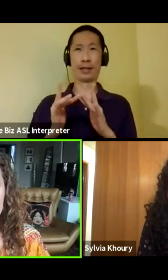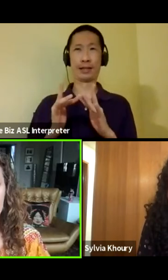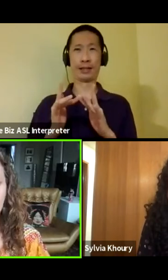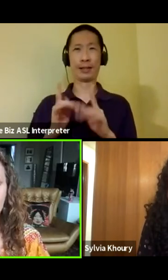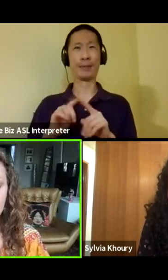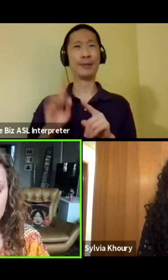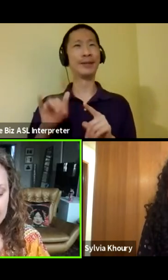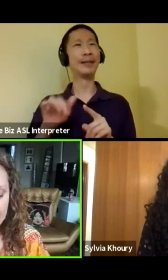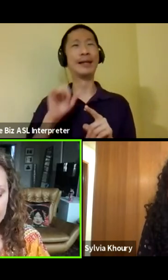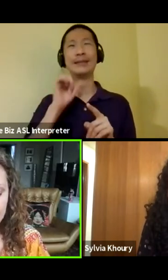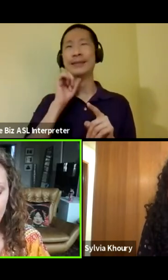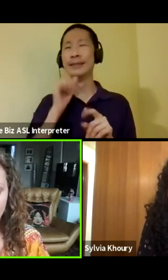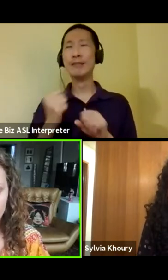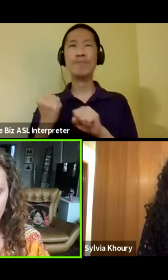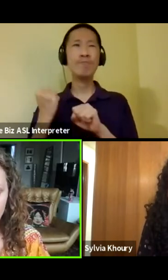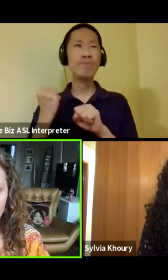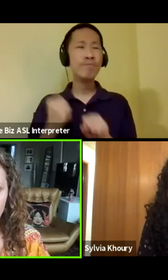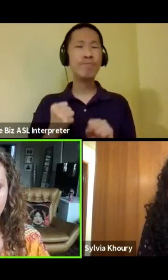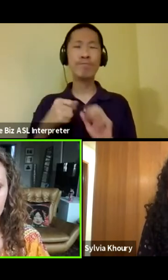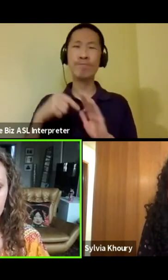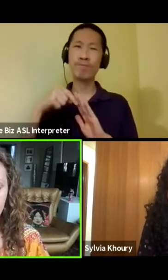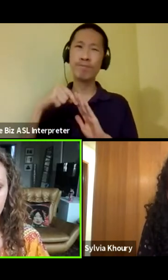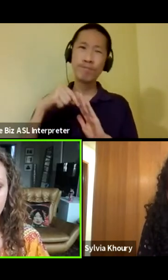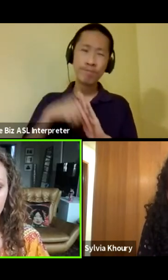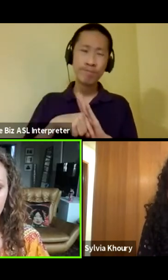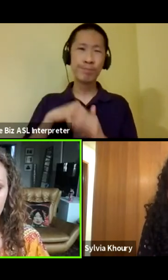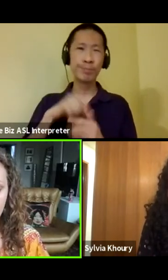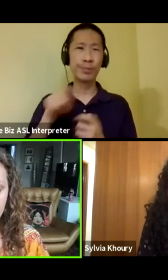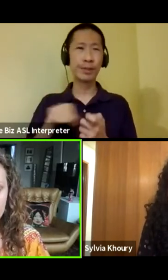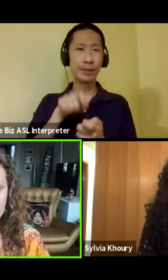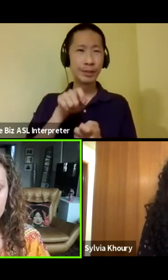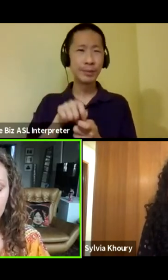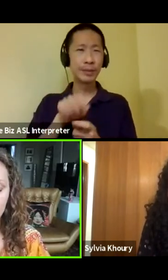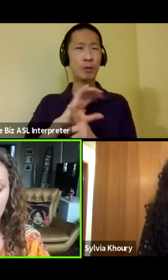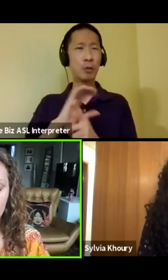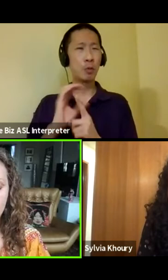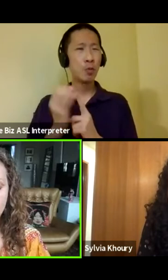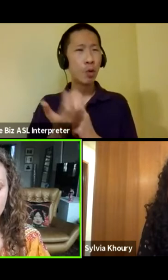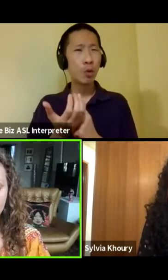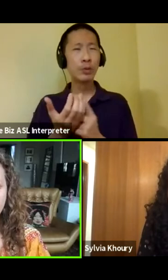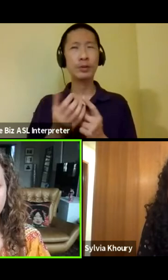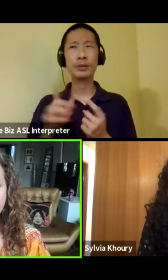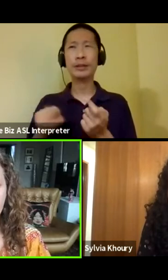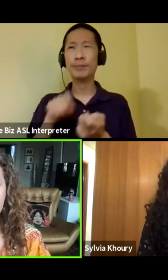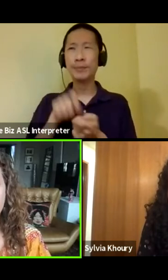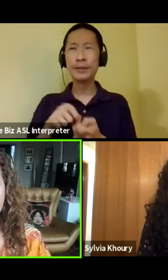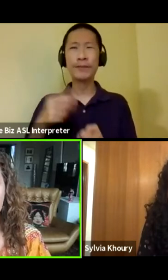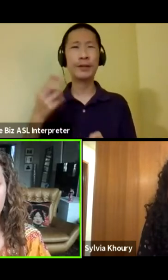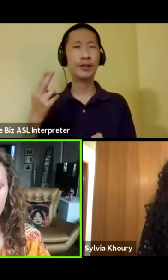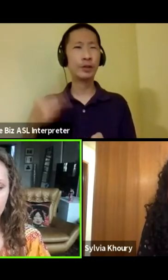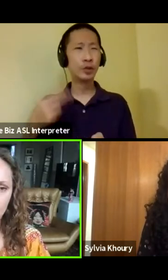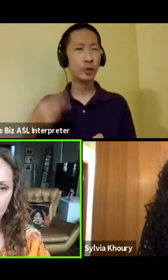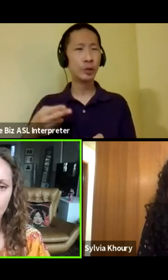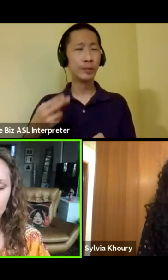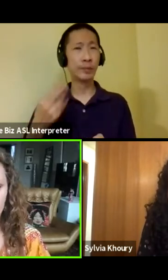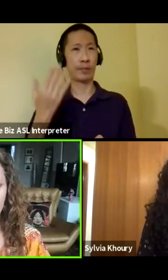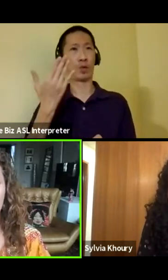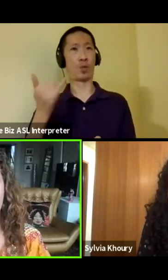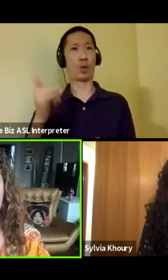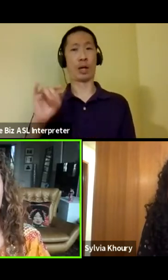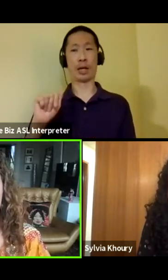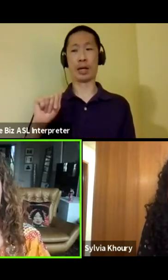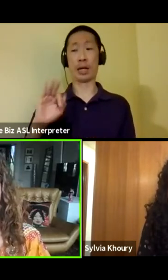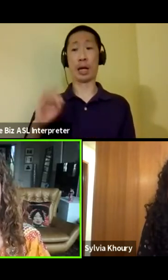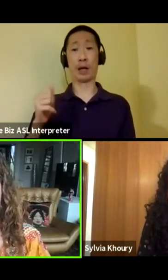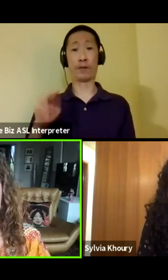extensively, it doesn't go into the nuances of the culture and that history, and why the Afghans do what they